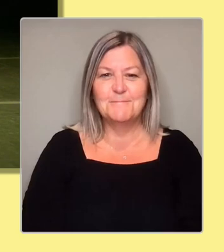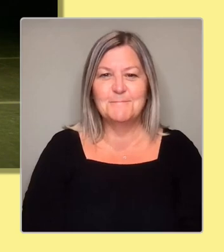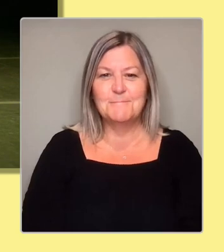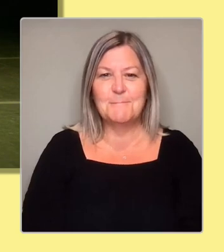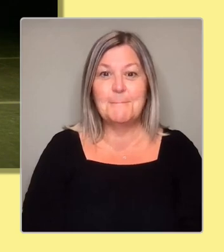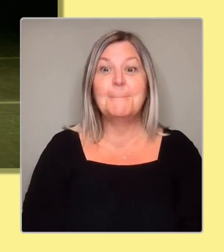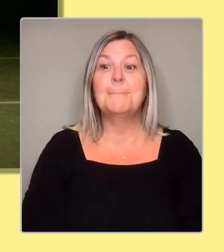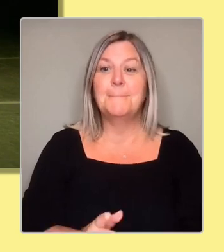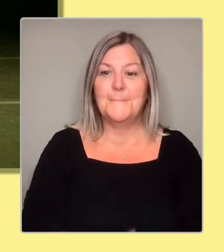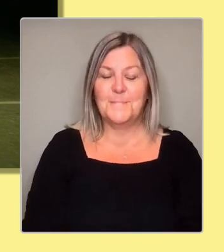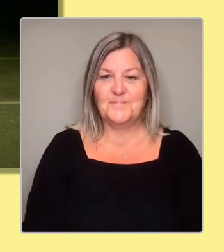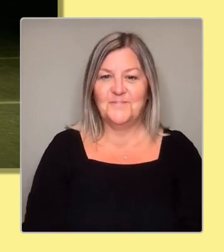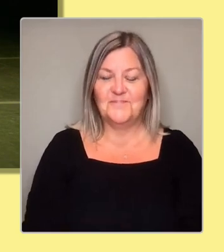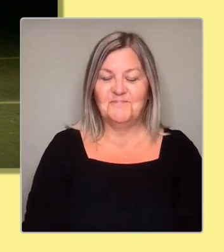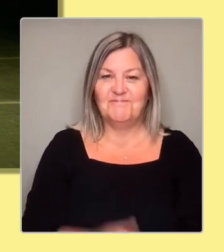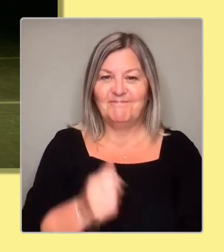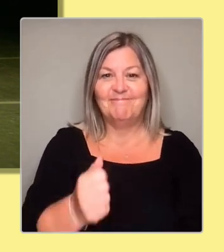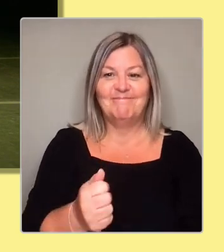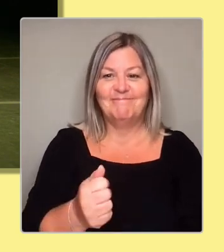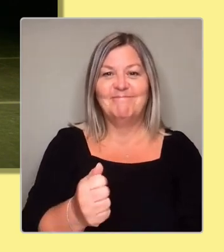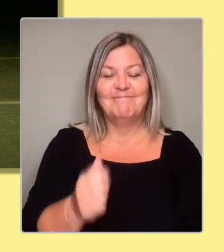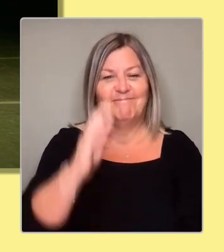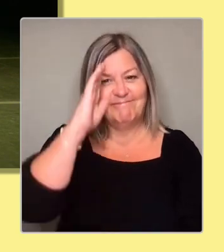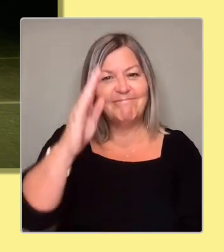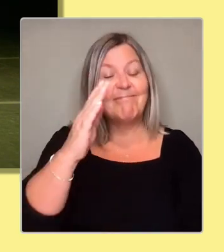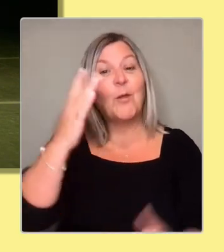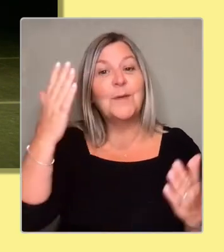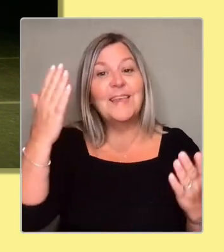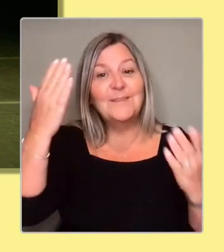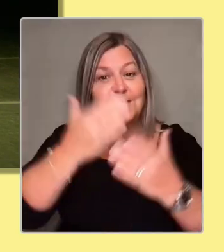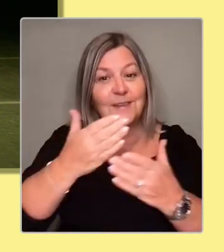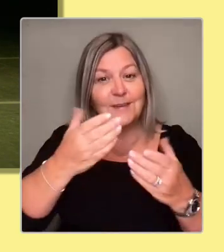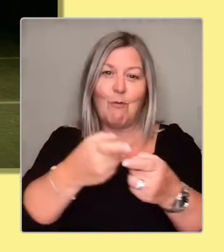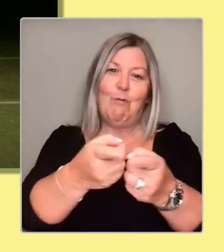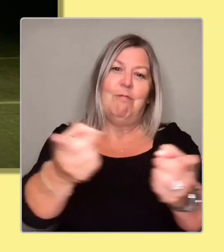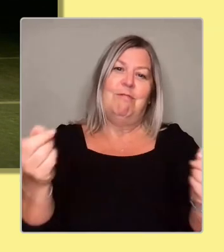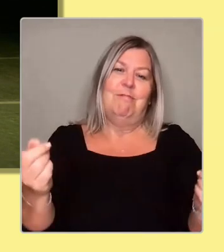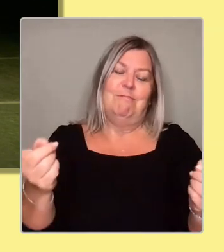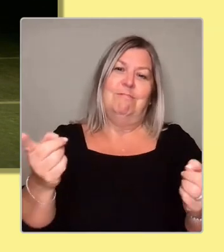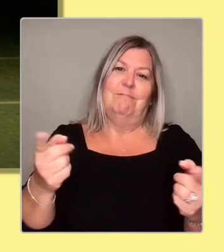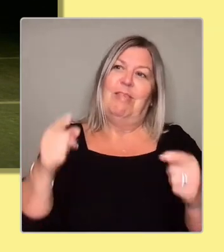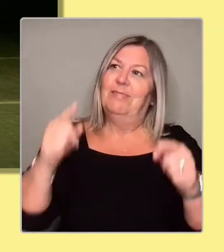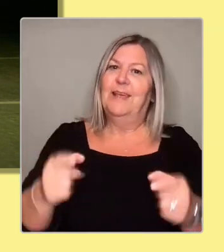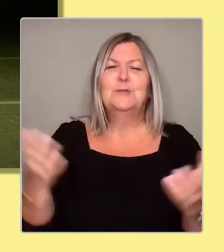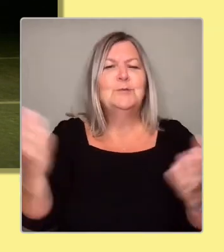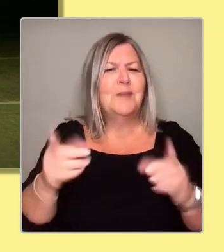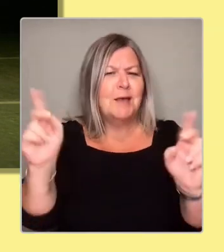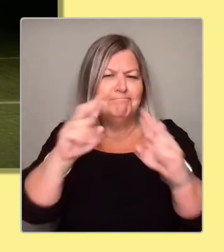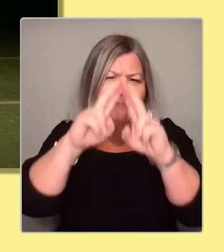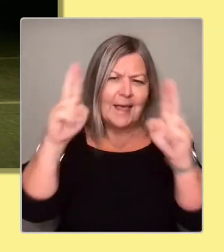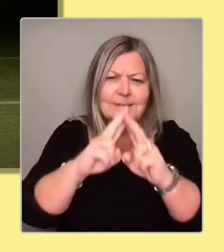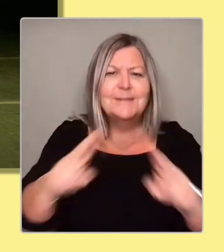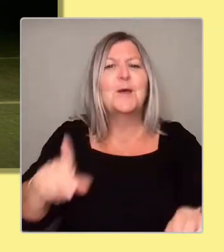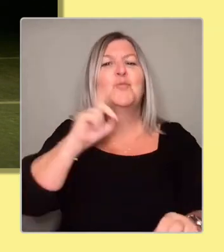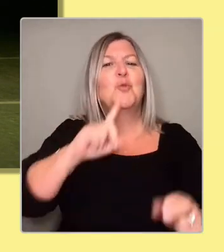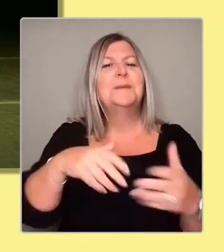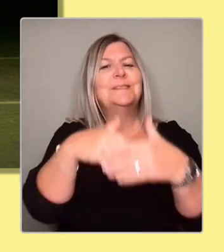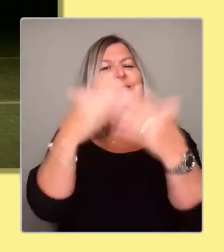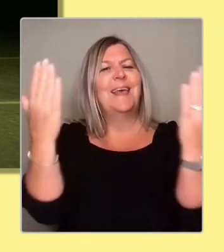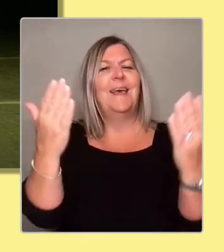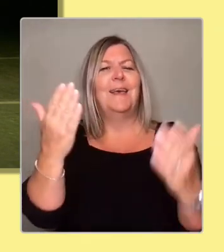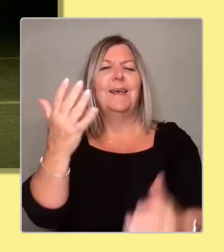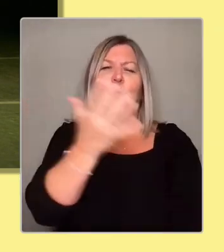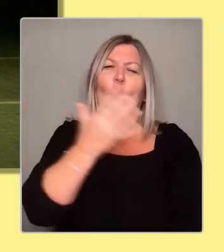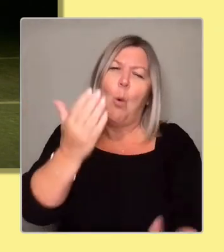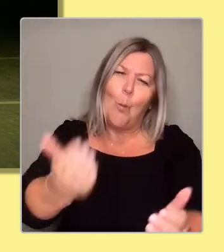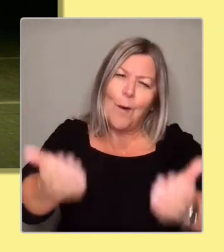Good evening everybody and on this International Women's Day, especially warm welcome to what is the sixth in